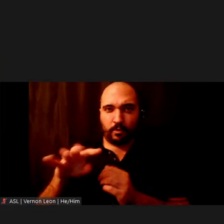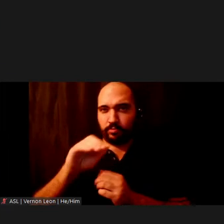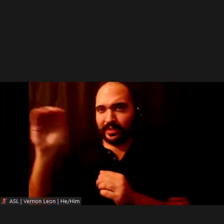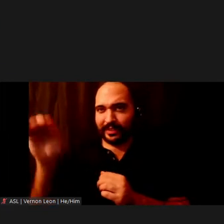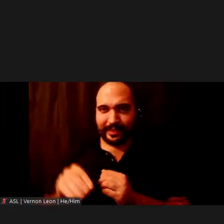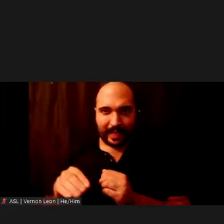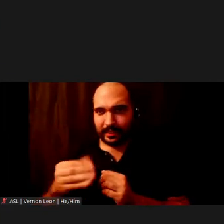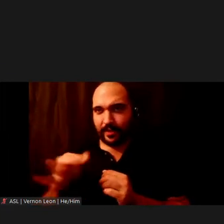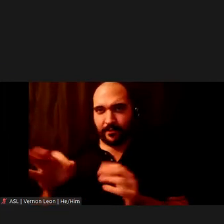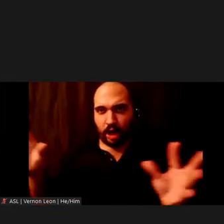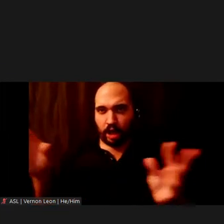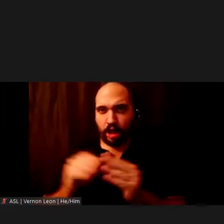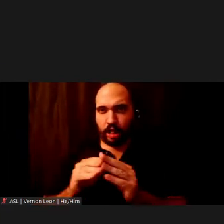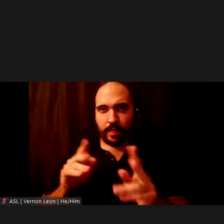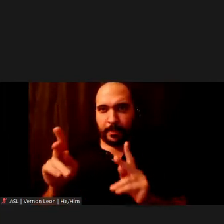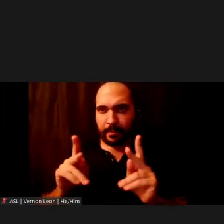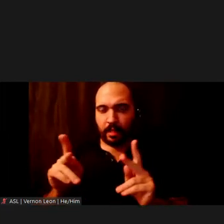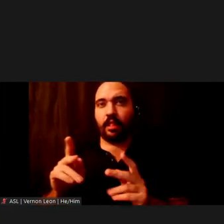period.